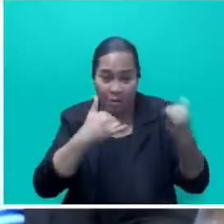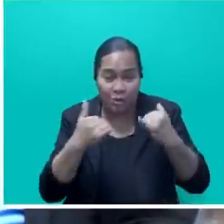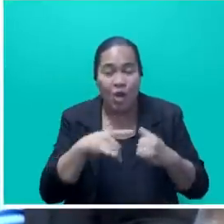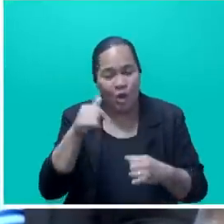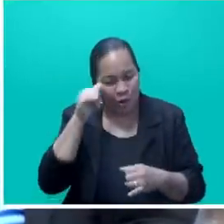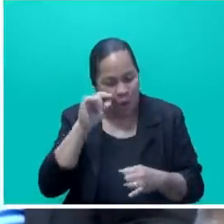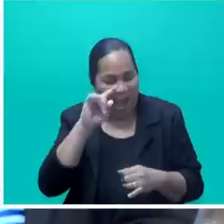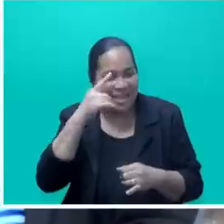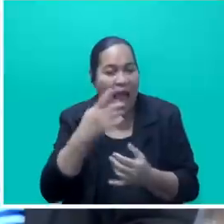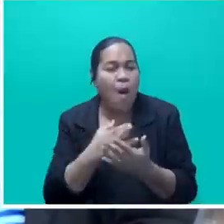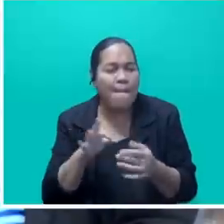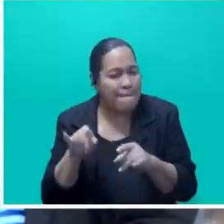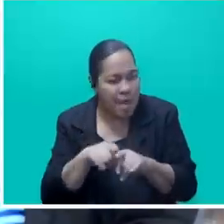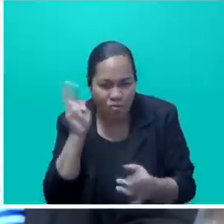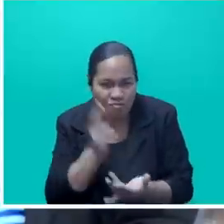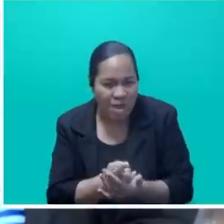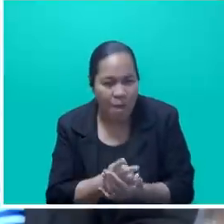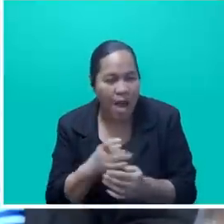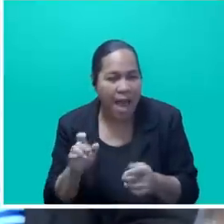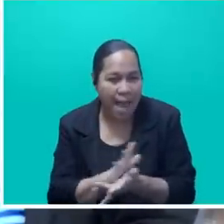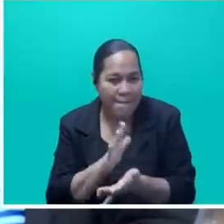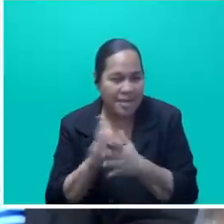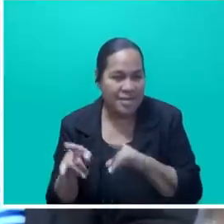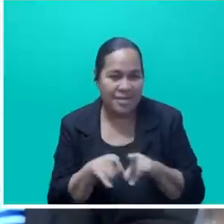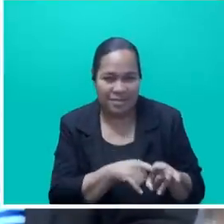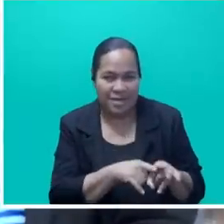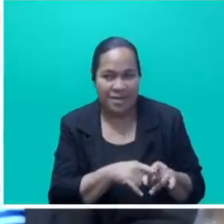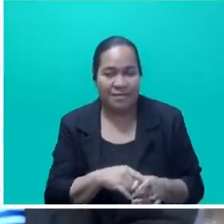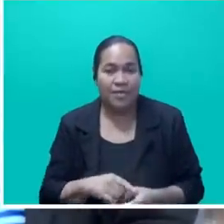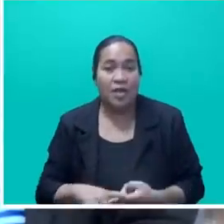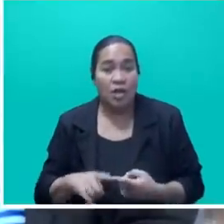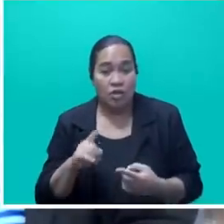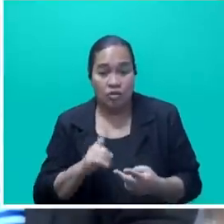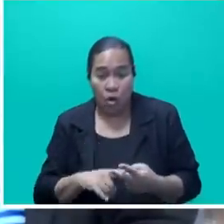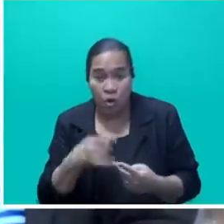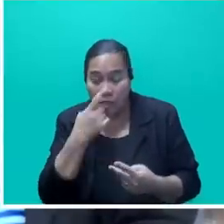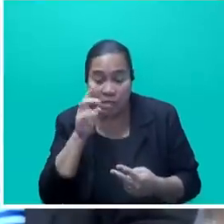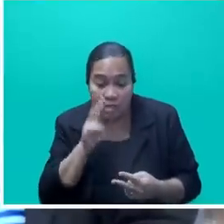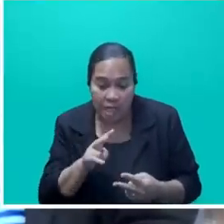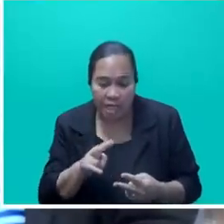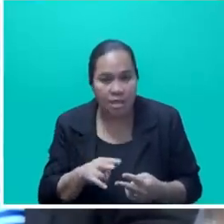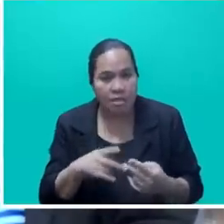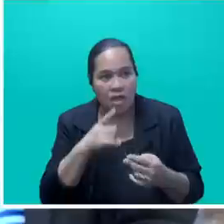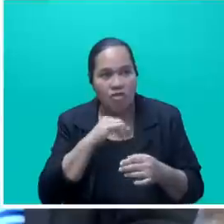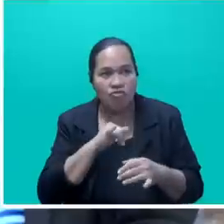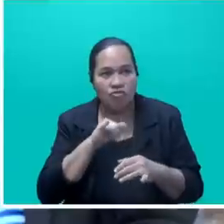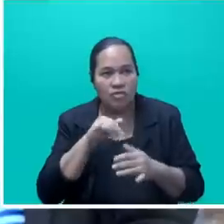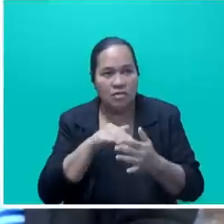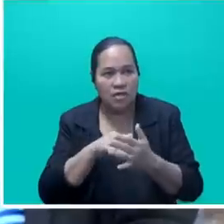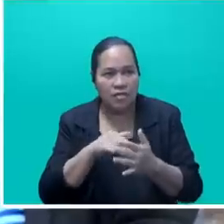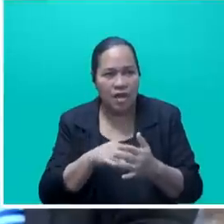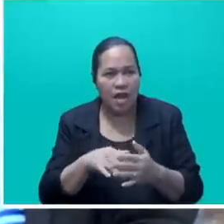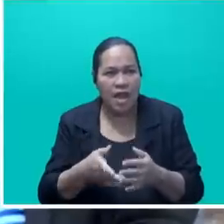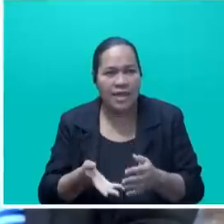in our context. Tourism Fiji's website tracking shows 20% lift in traffic and 20%